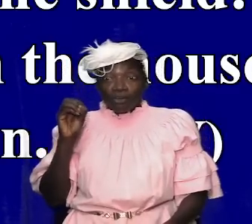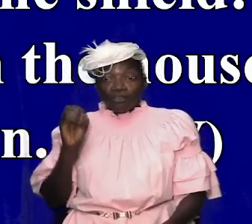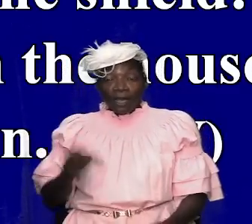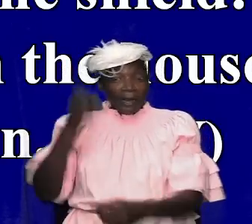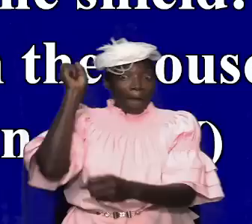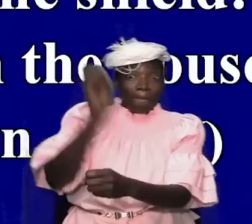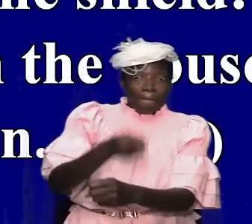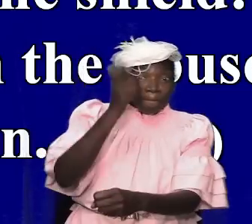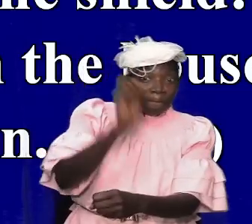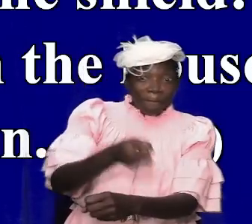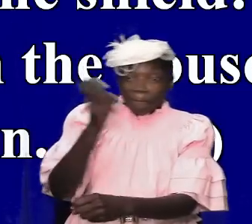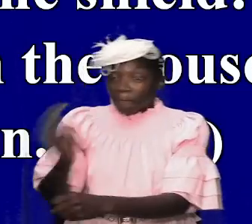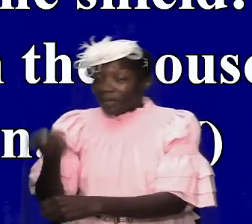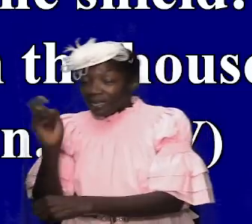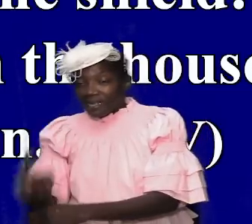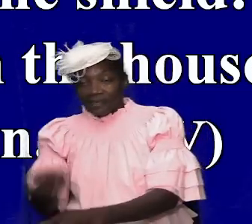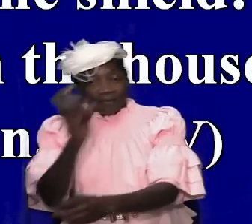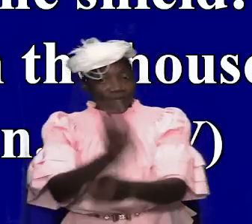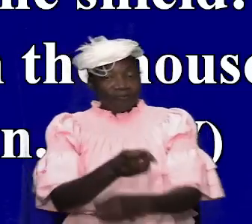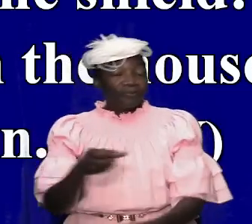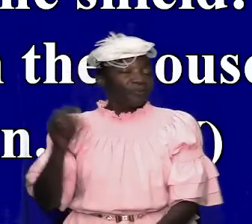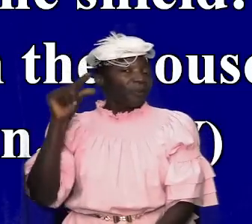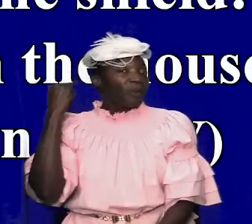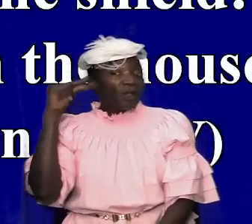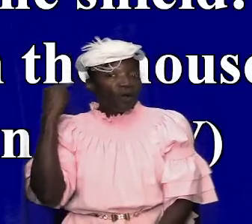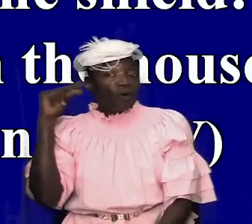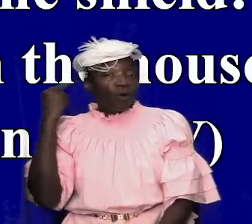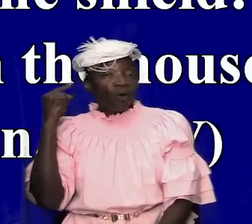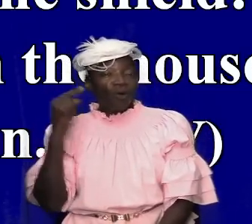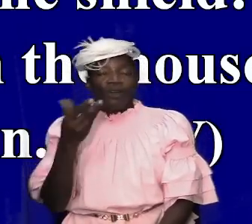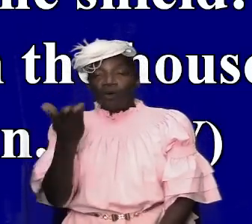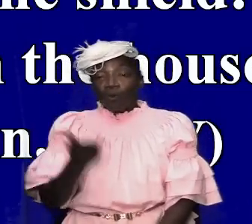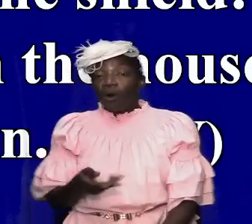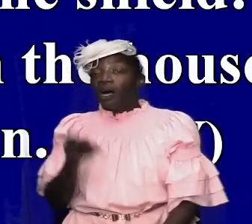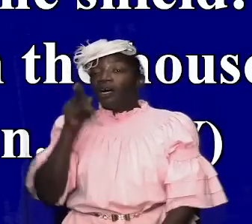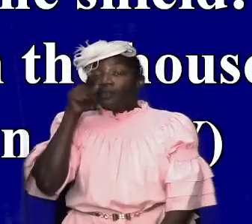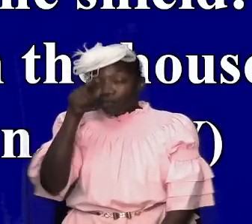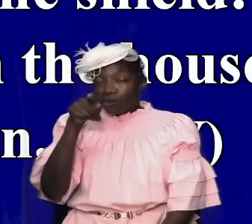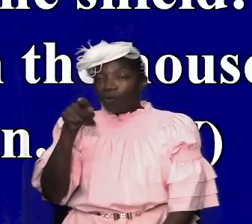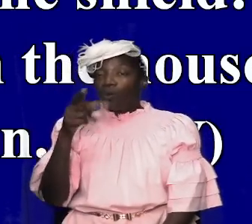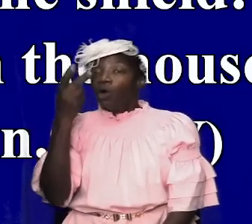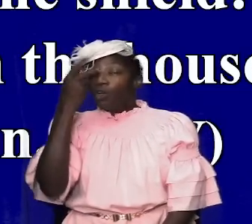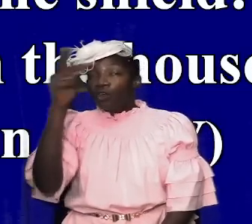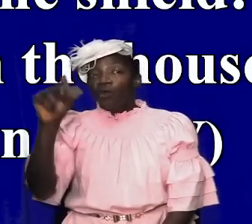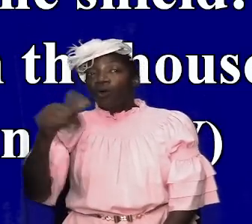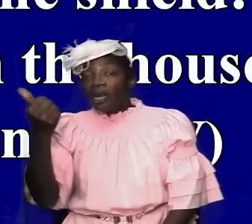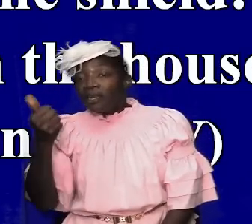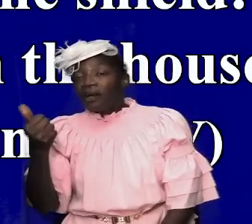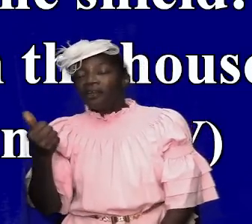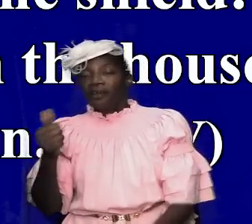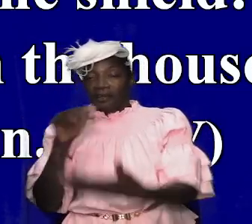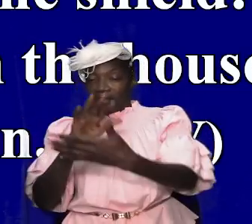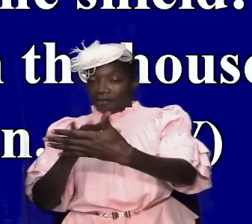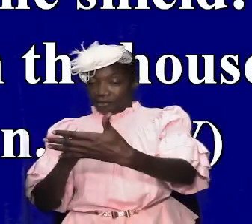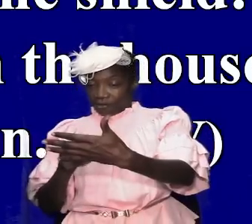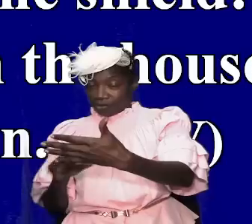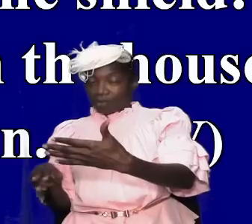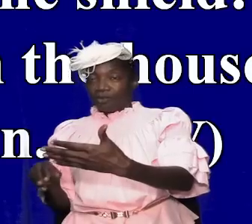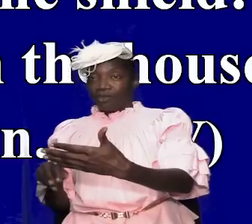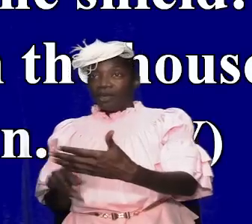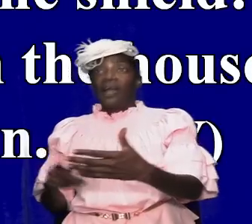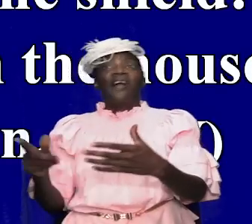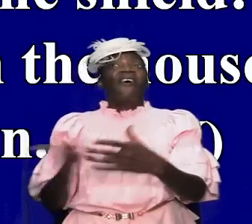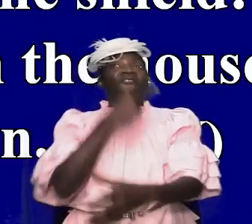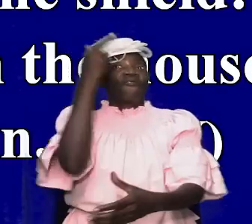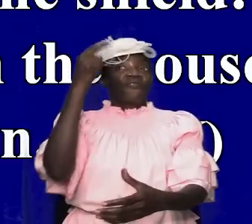gold and that was what was there now i want us to look to another scripture this is the same first kings